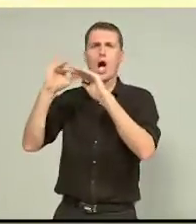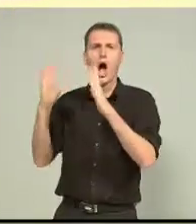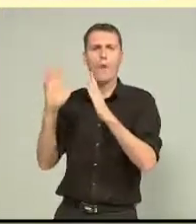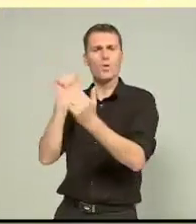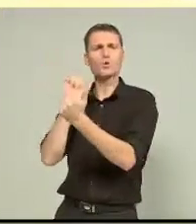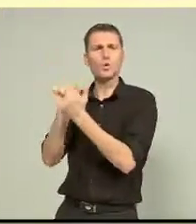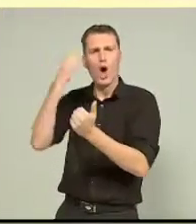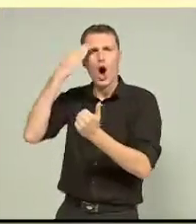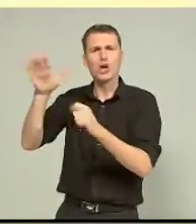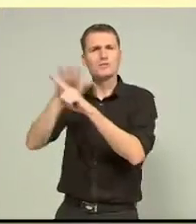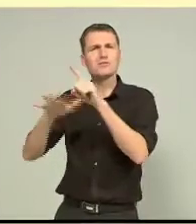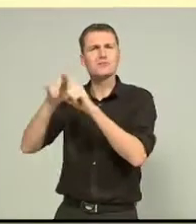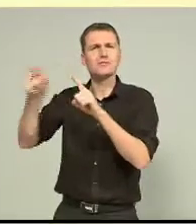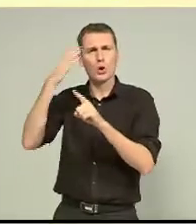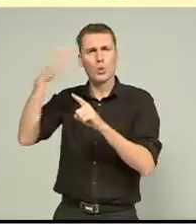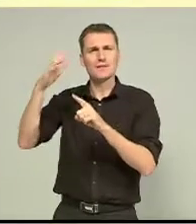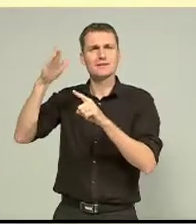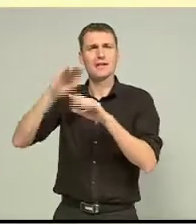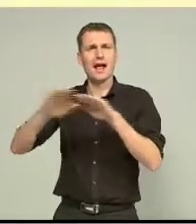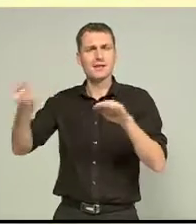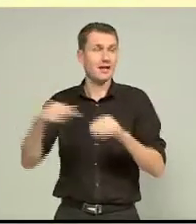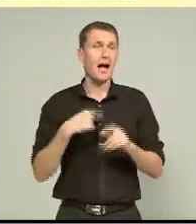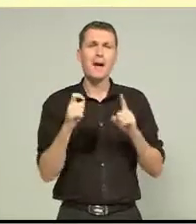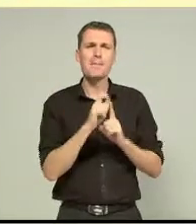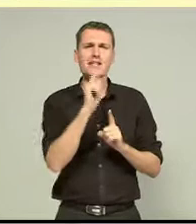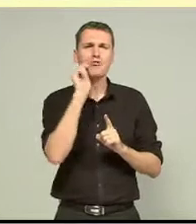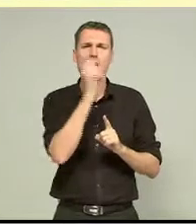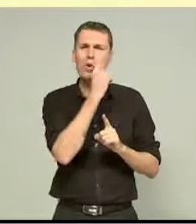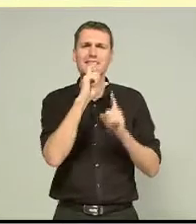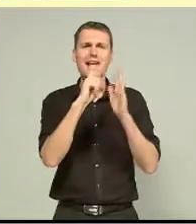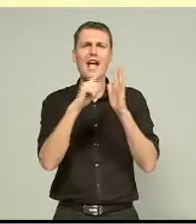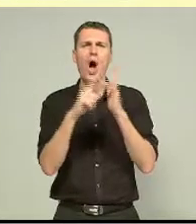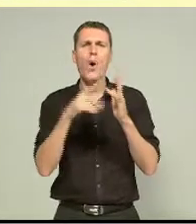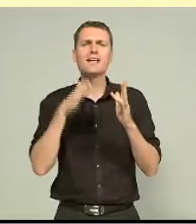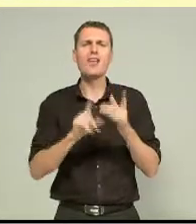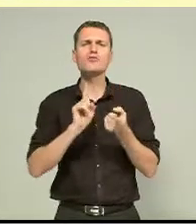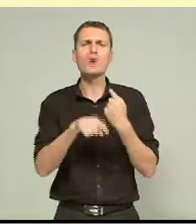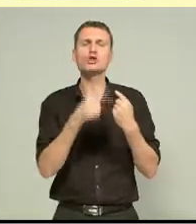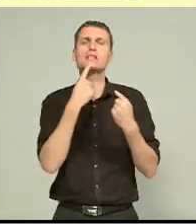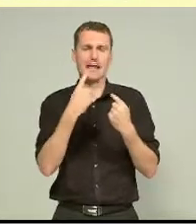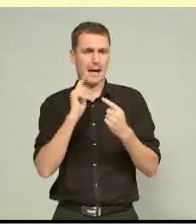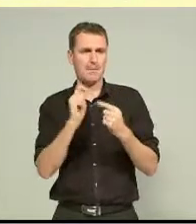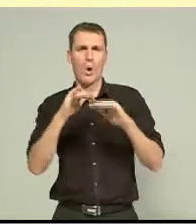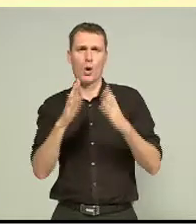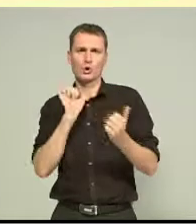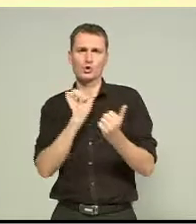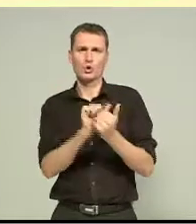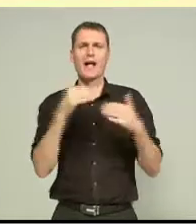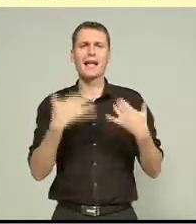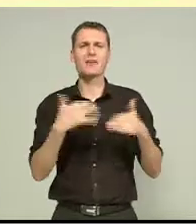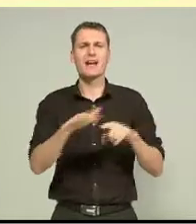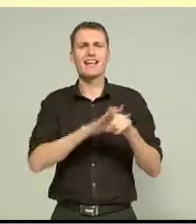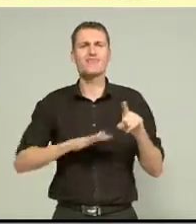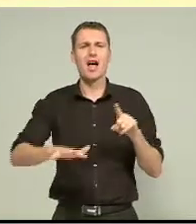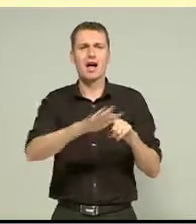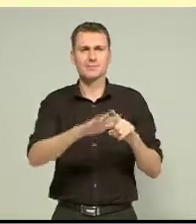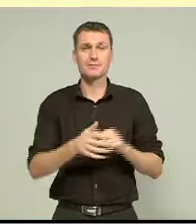Southern Response Chief Executive Peter Rose says it was about building a house suitable for the Canterbury living conditions. We were well